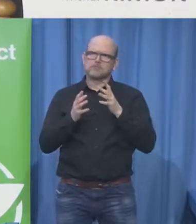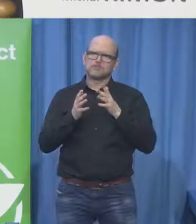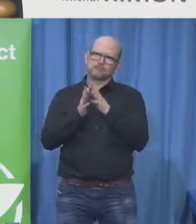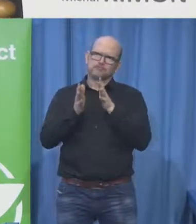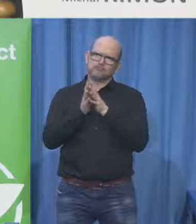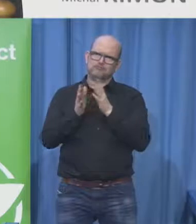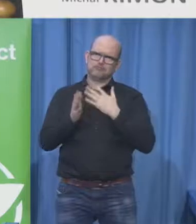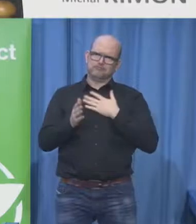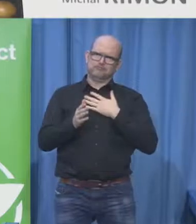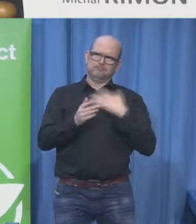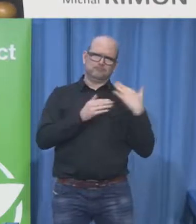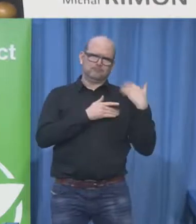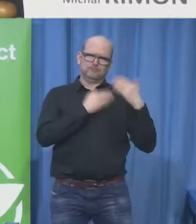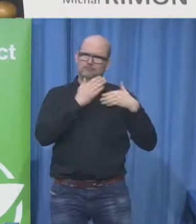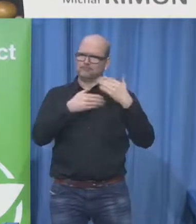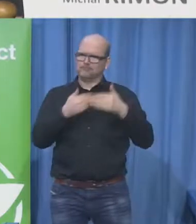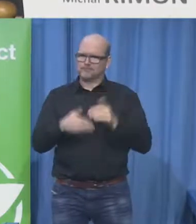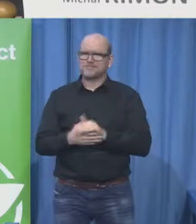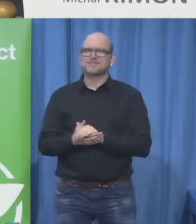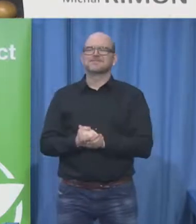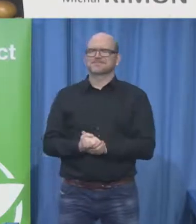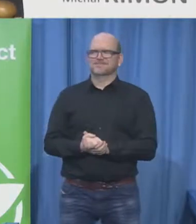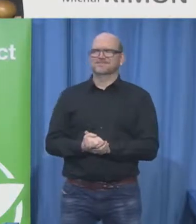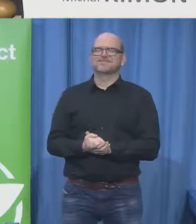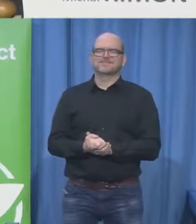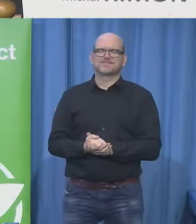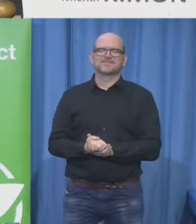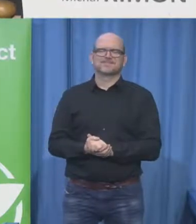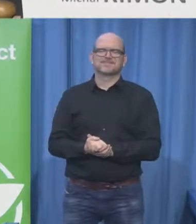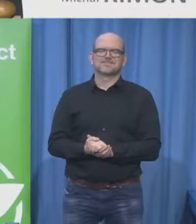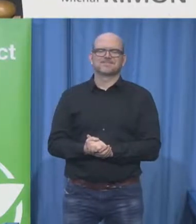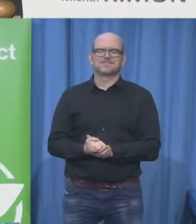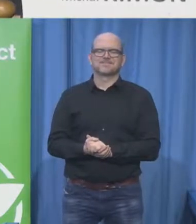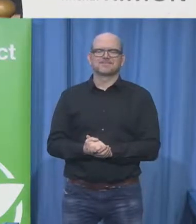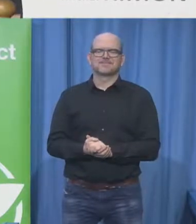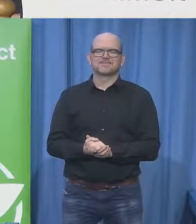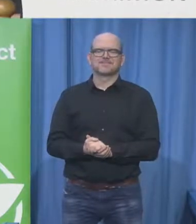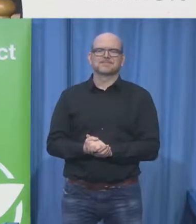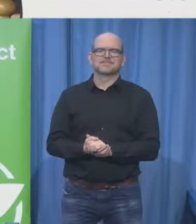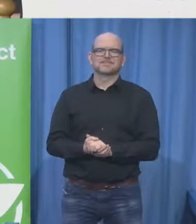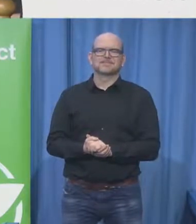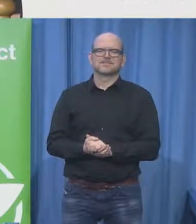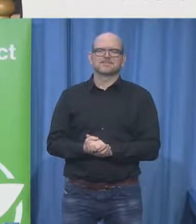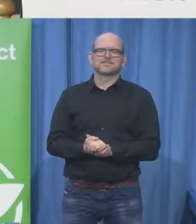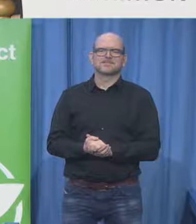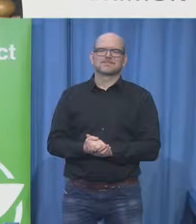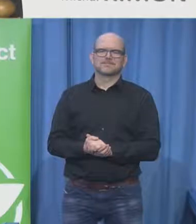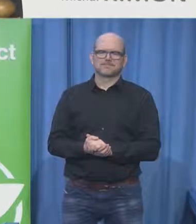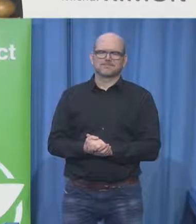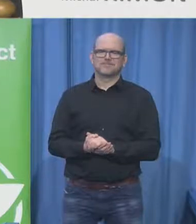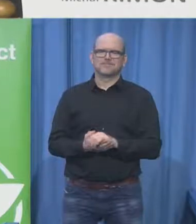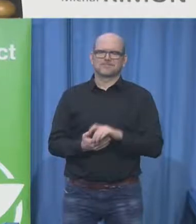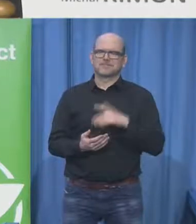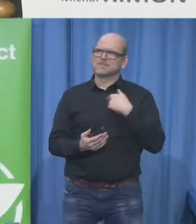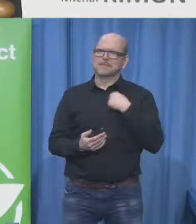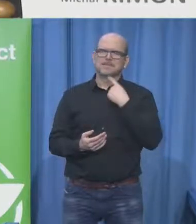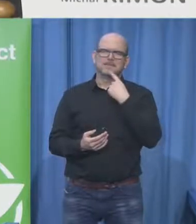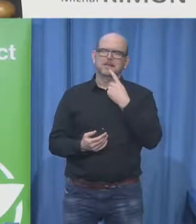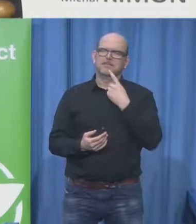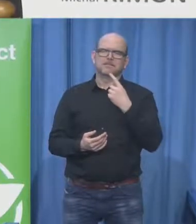employees at Access Israel I think she's one of the smartest most